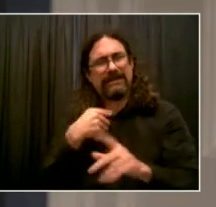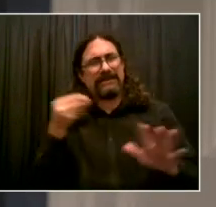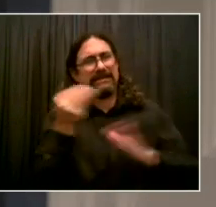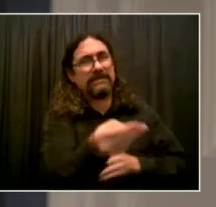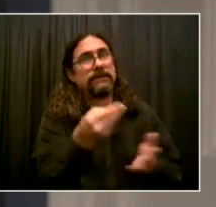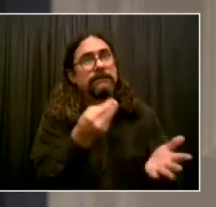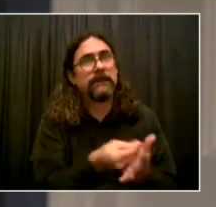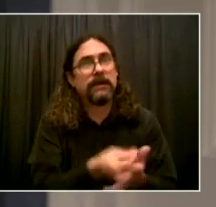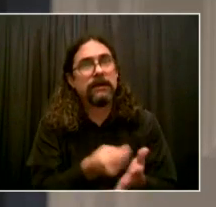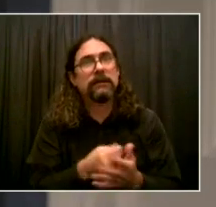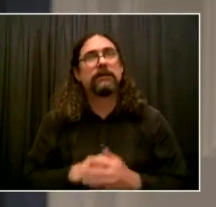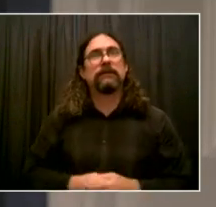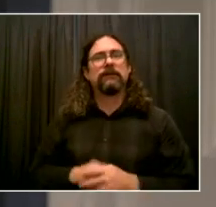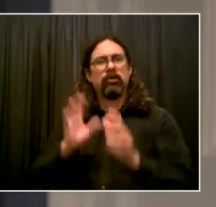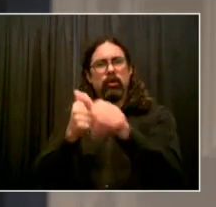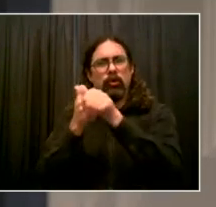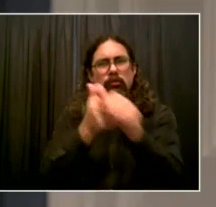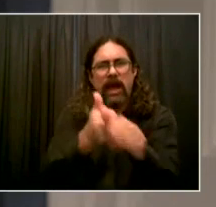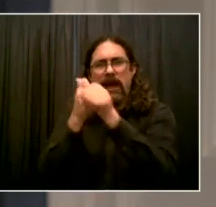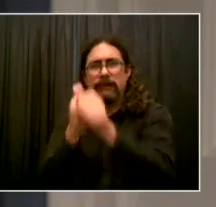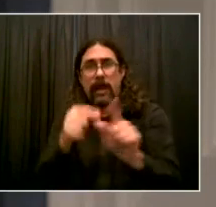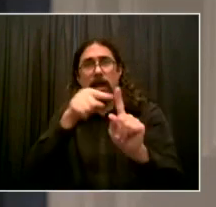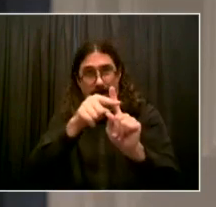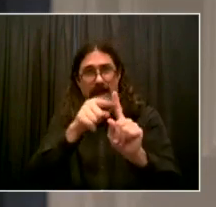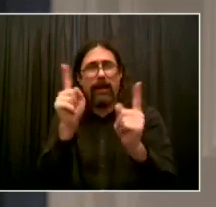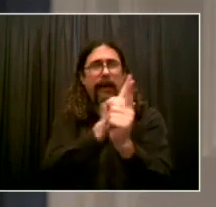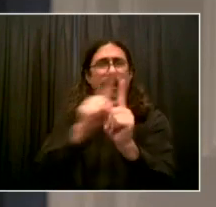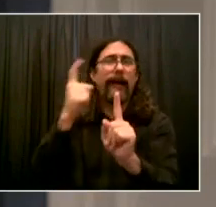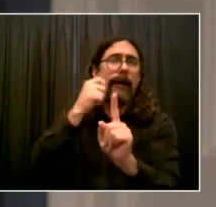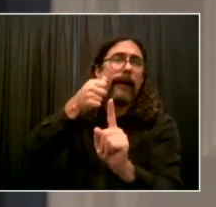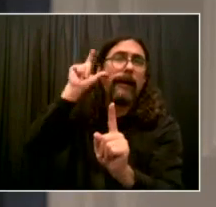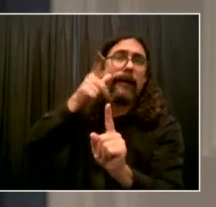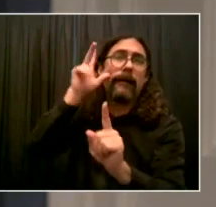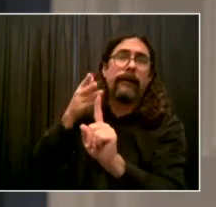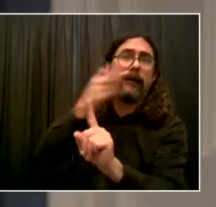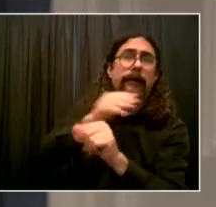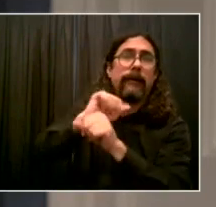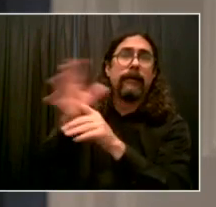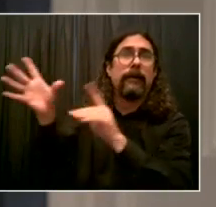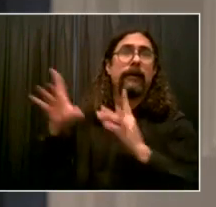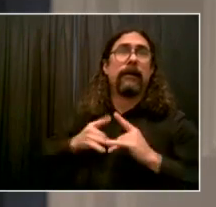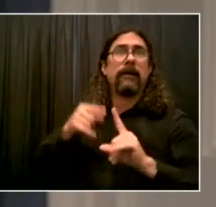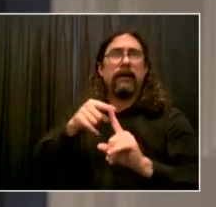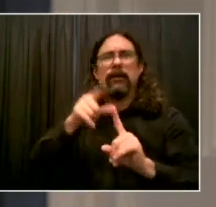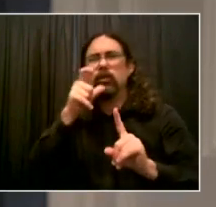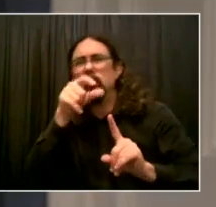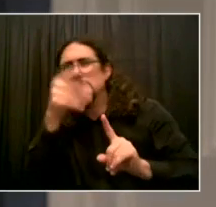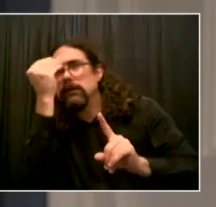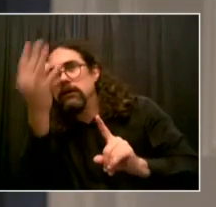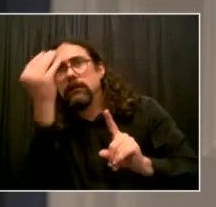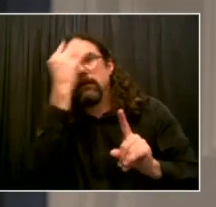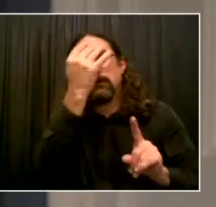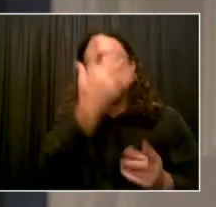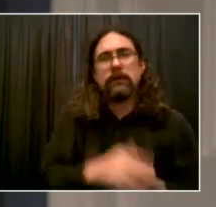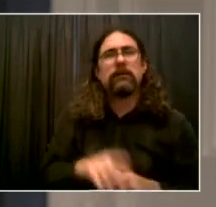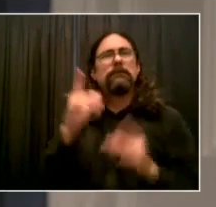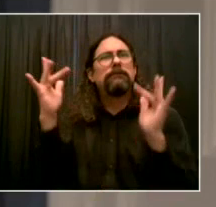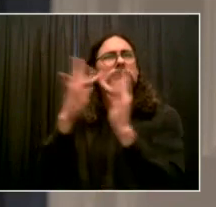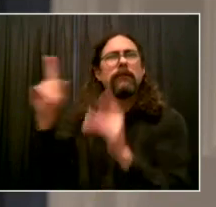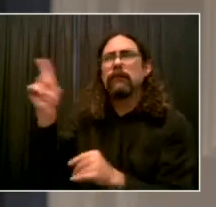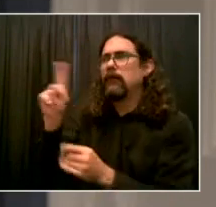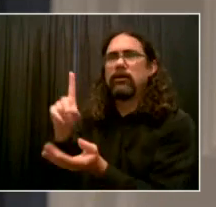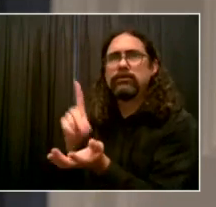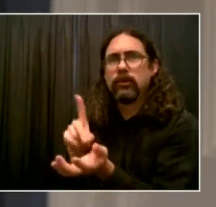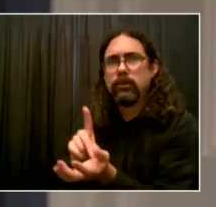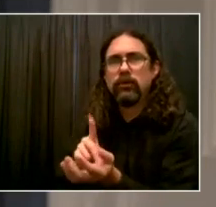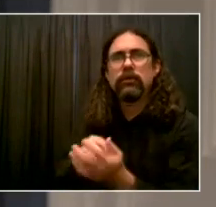therapies like monoclonal antibodies and to at-home testing and at-home vaccinations. Our tracers have succeeded in keeping our